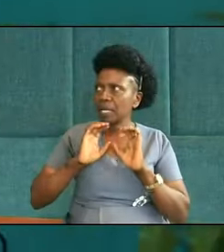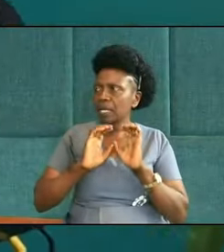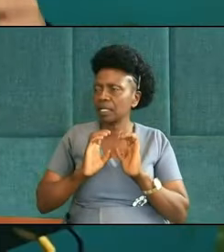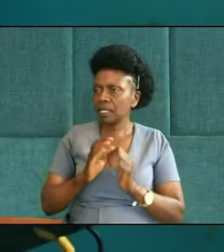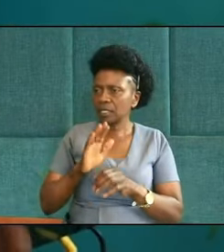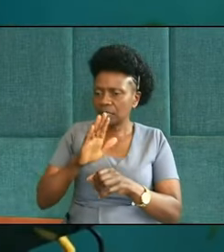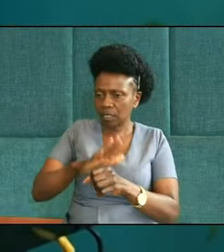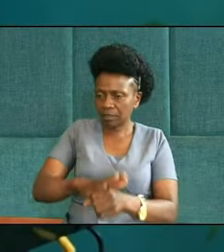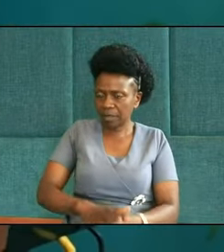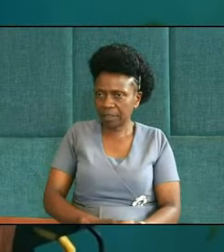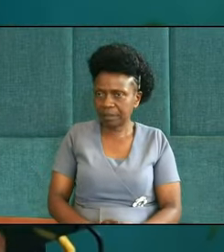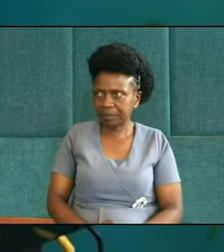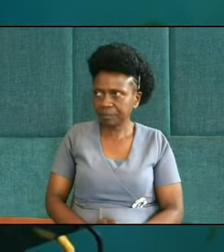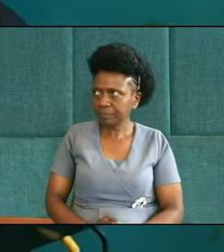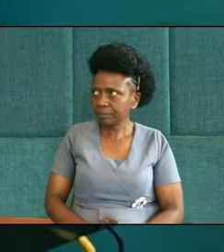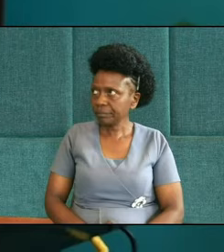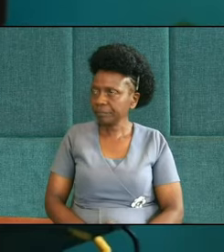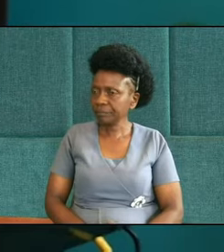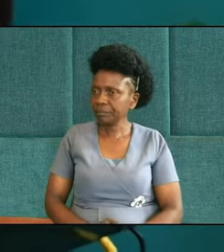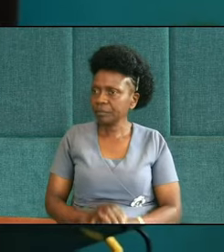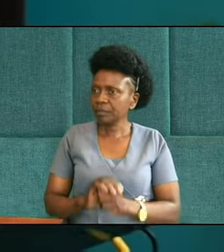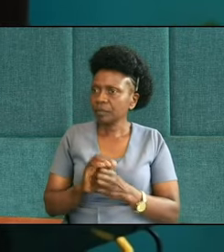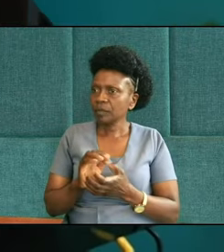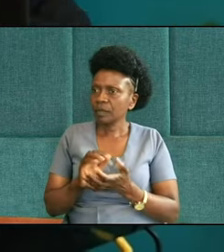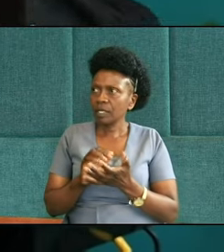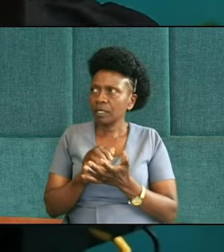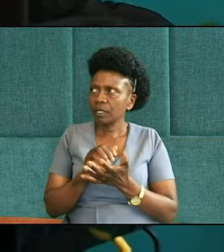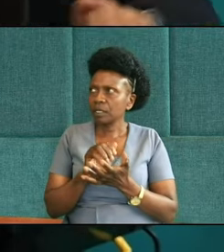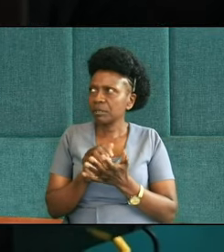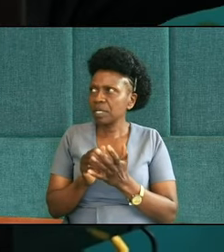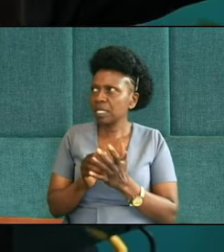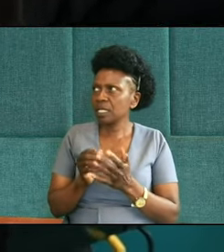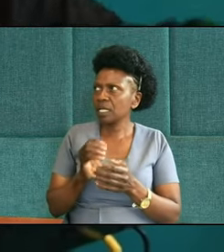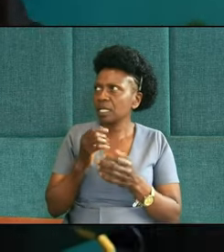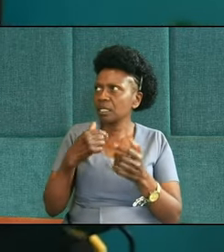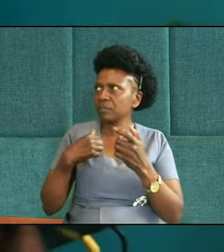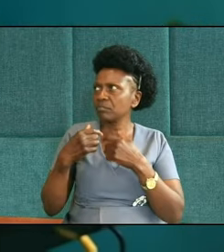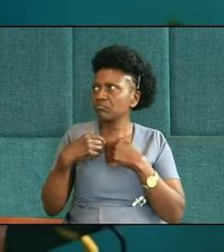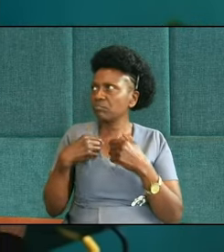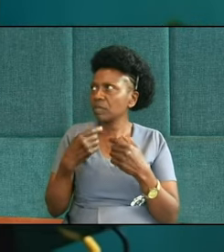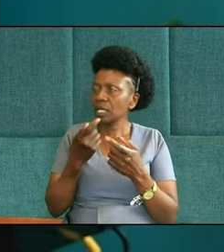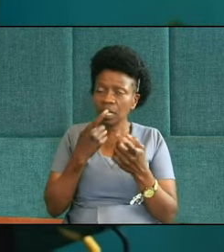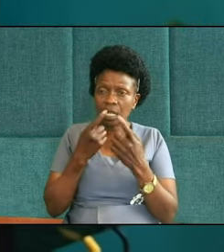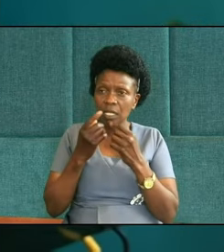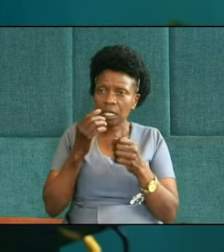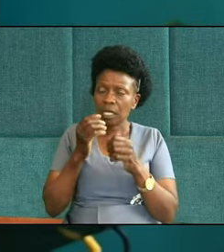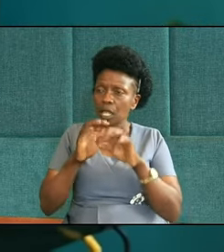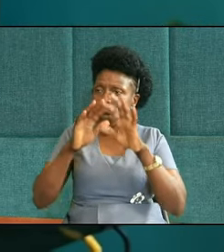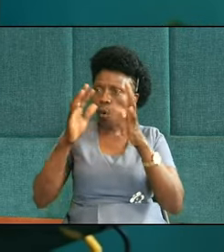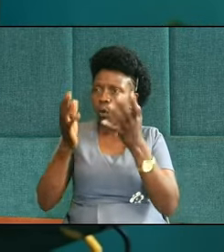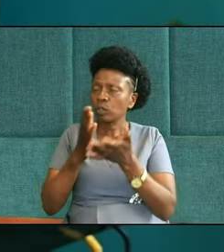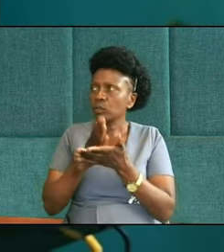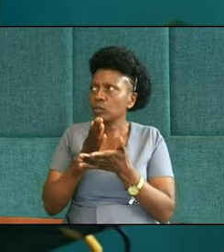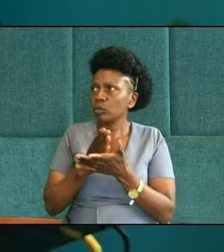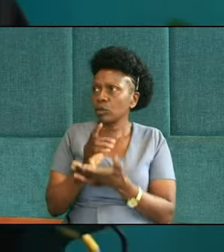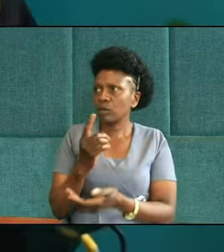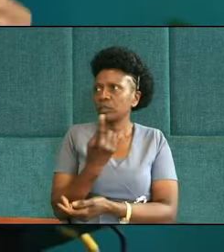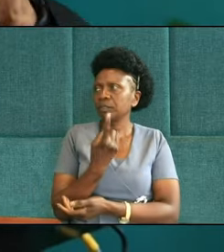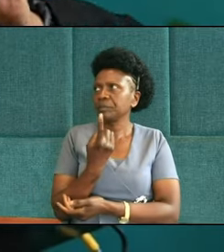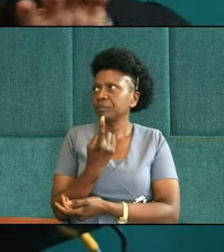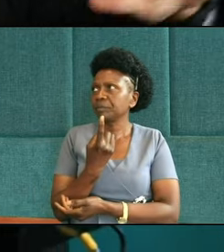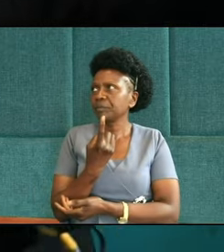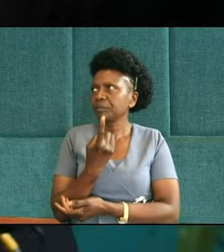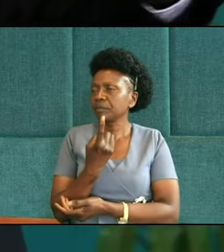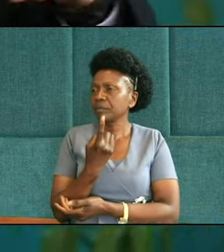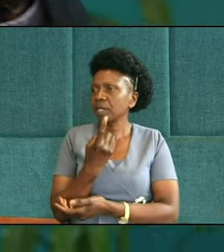So, God inspired the Bible. In other words, Scripture tells the whole truth and nothing but the truth. And the Bible also tells